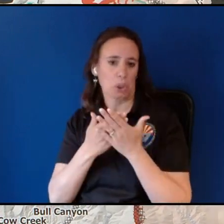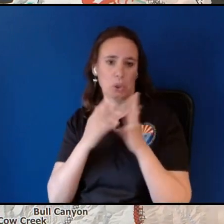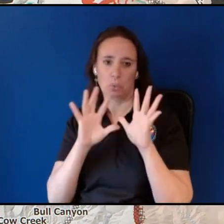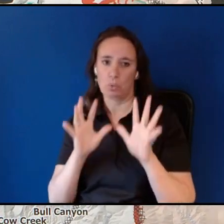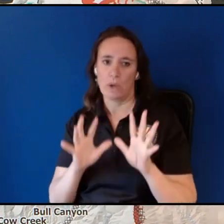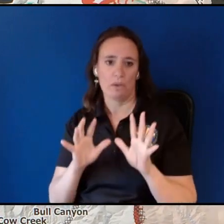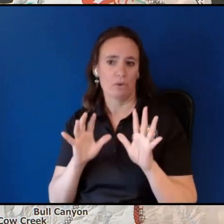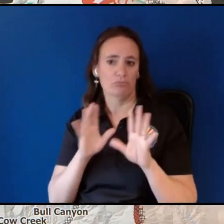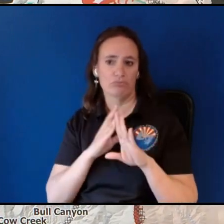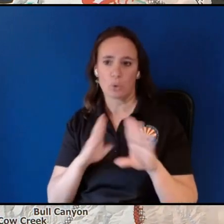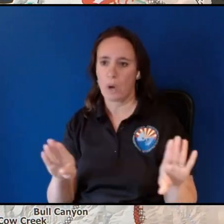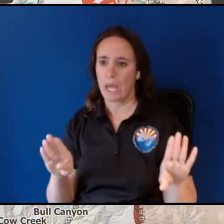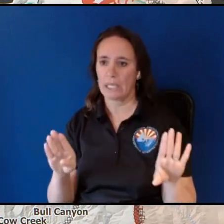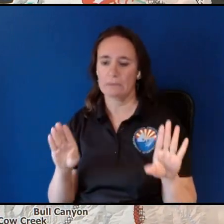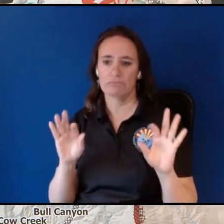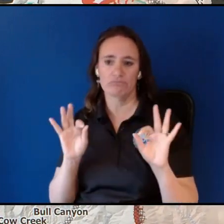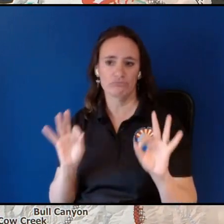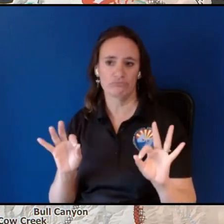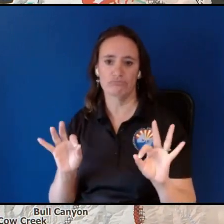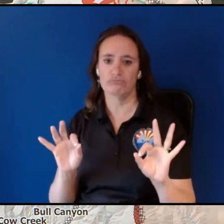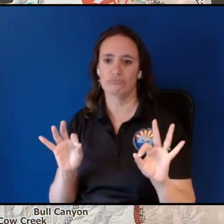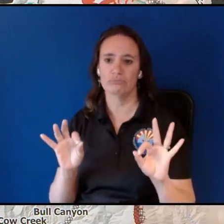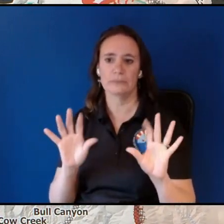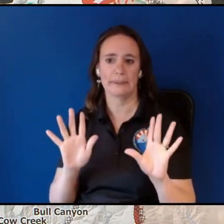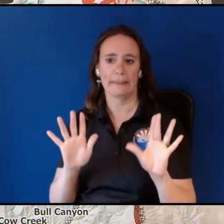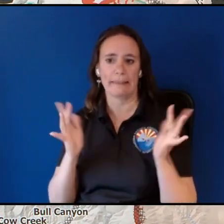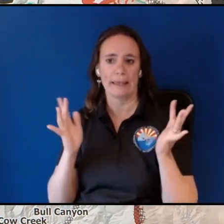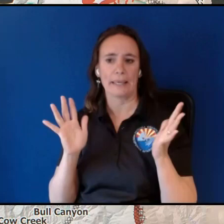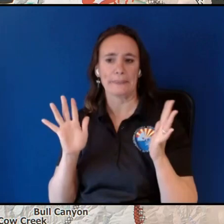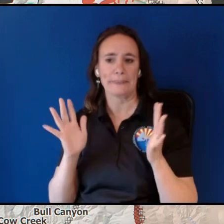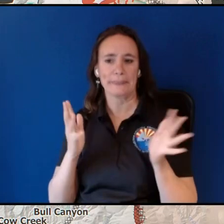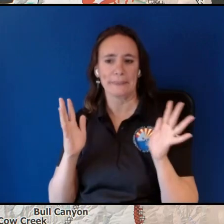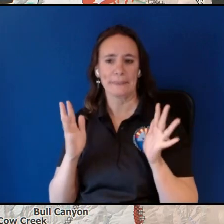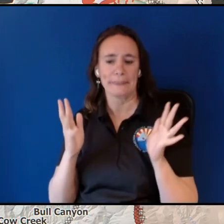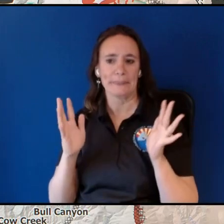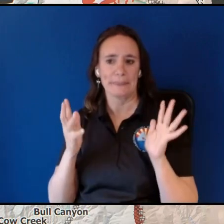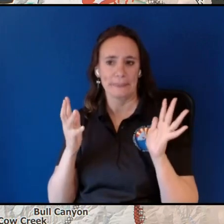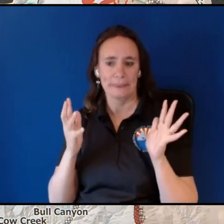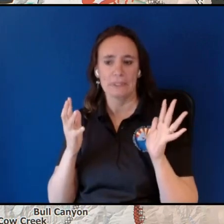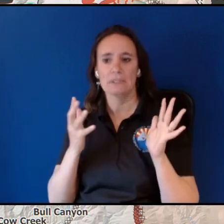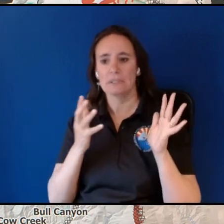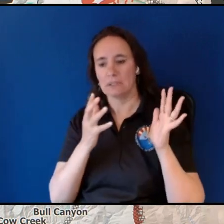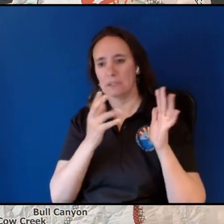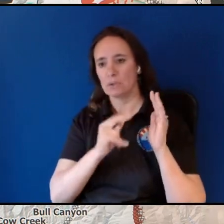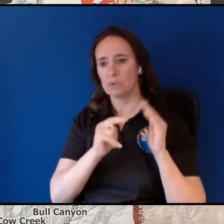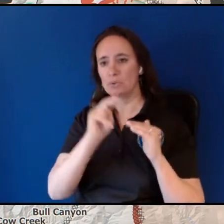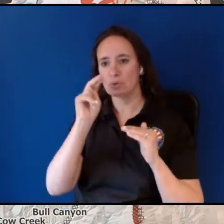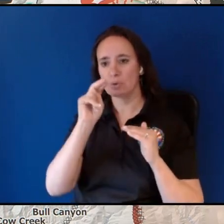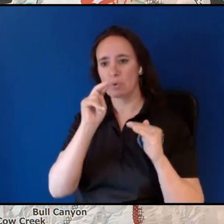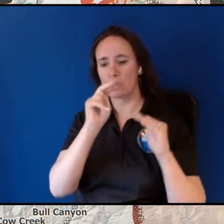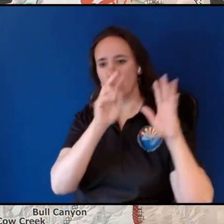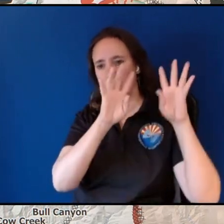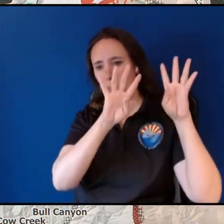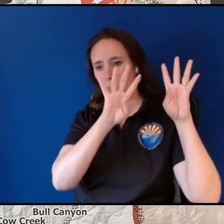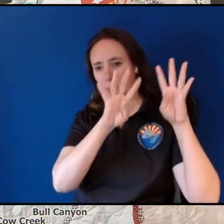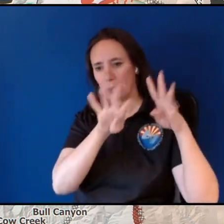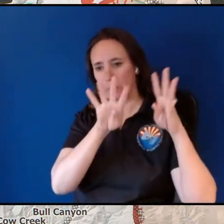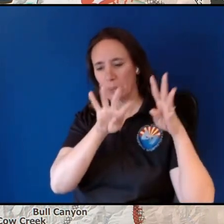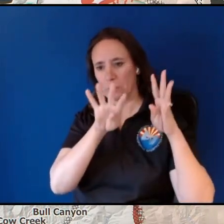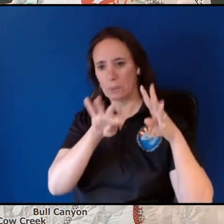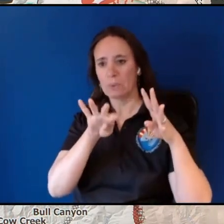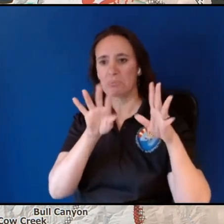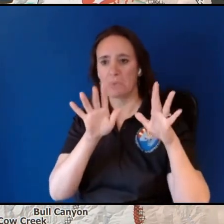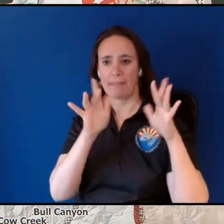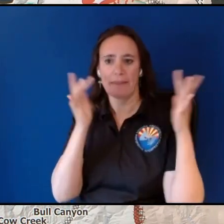good news we're looking at fairly light winds we're still out of the north but we are lighter than yesterday so we're looking at gusts